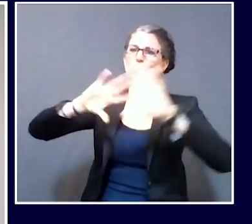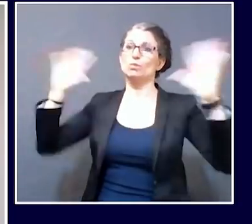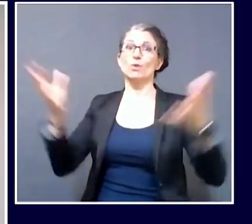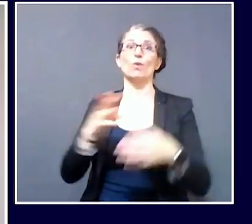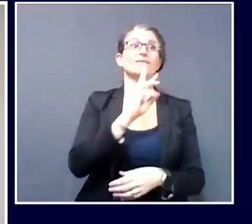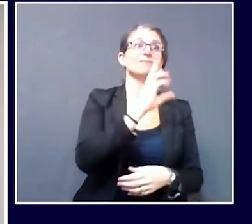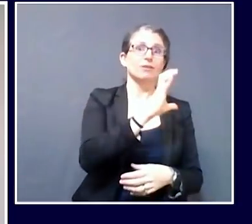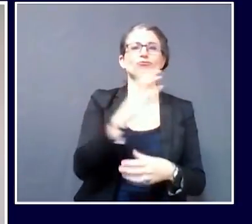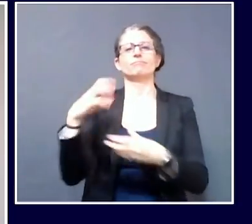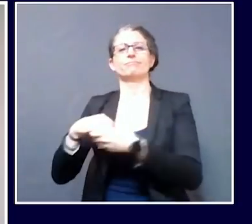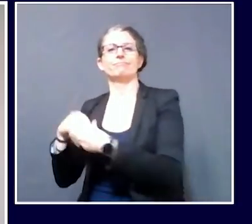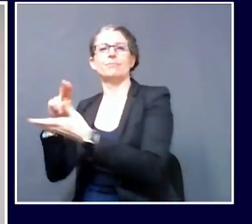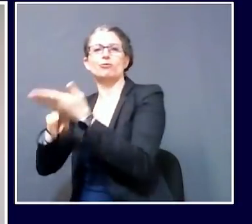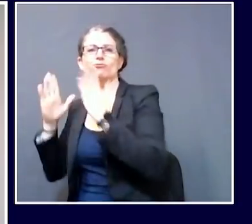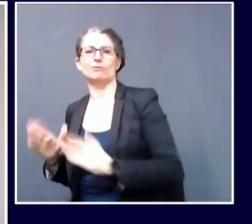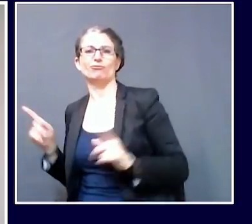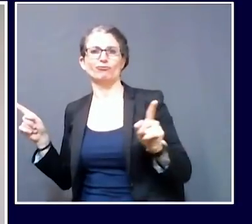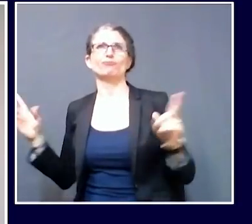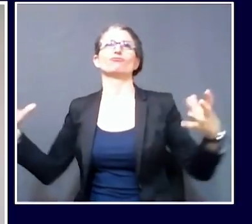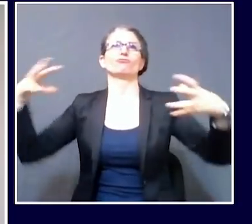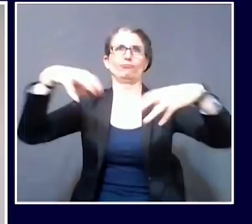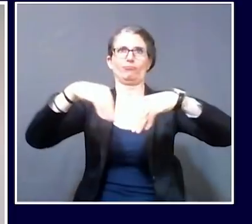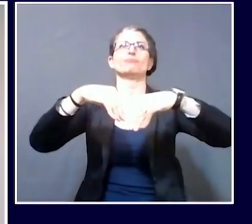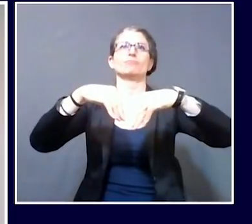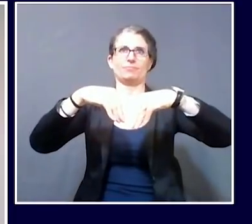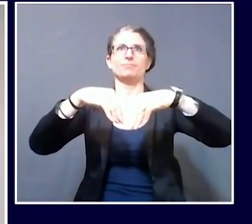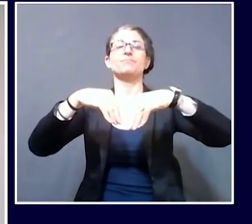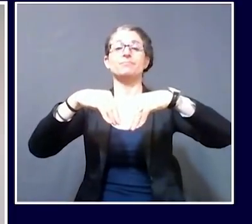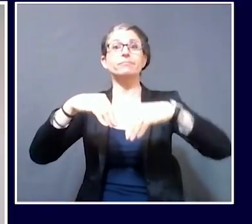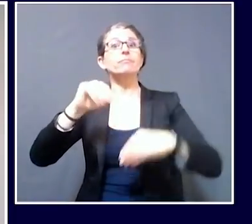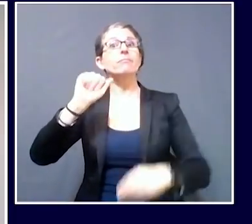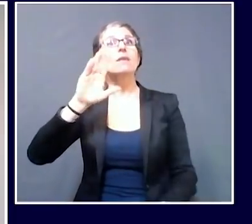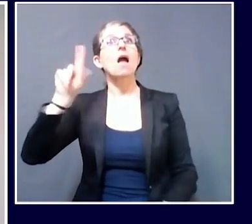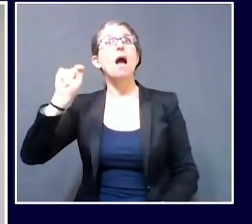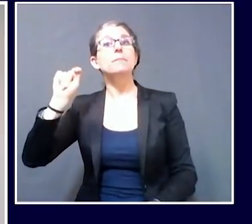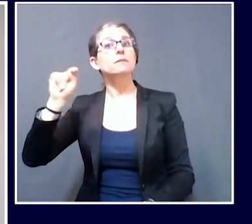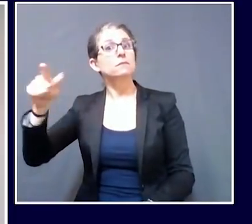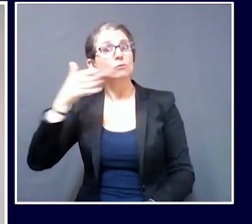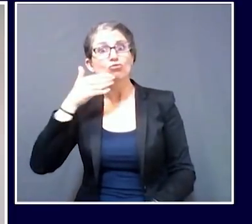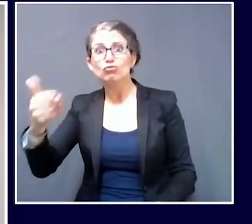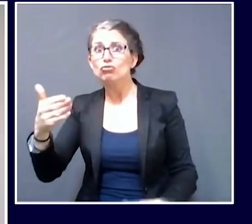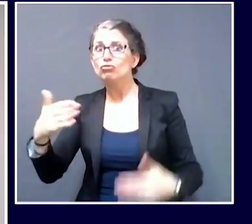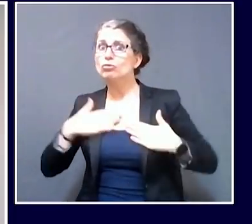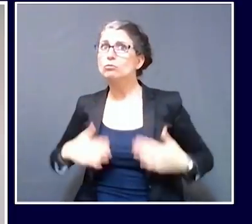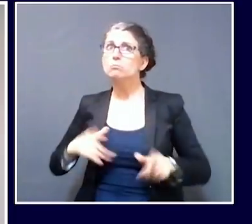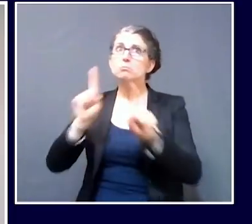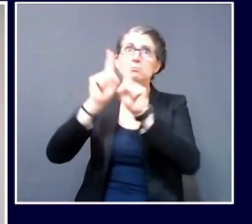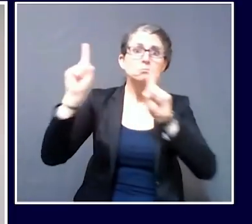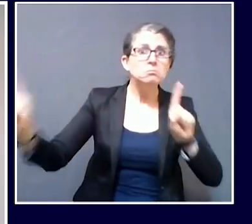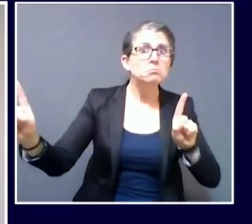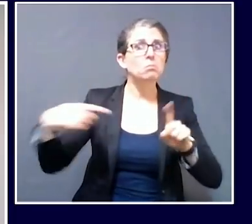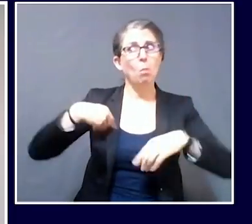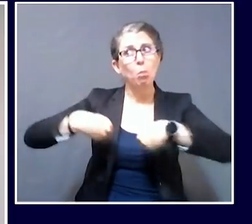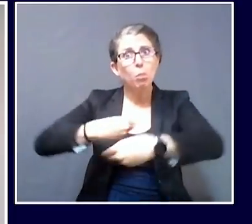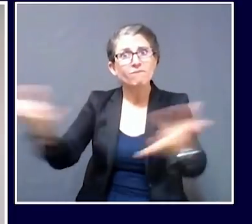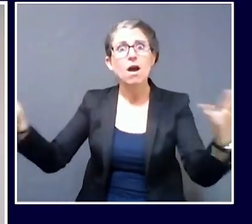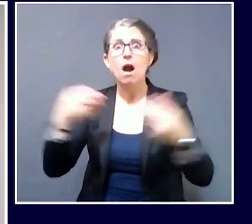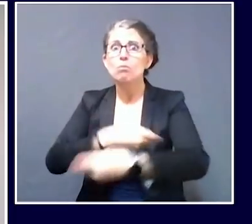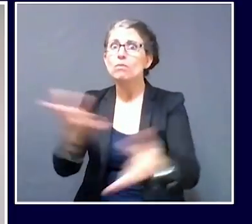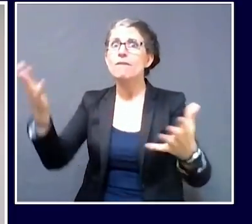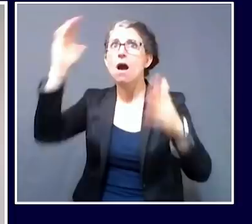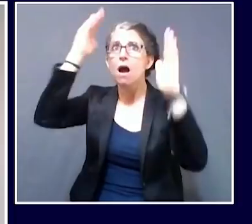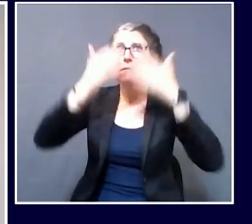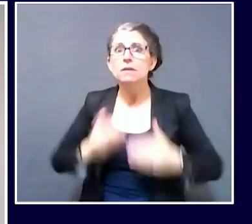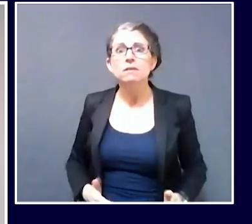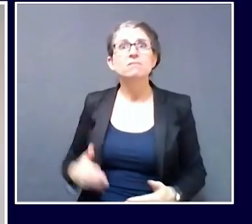furnishing PPE for all of their employees, and undertaking their own contact tracing to make sure that any individual